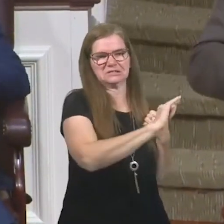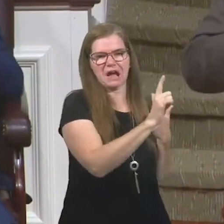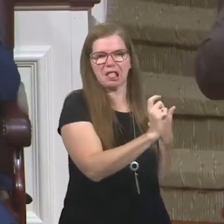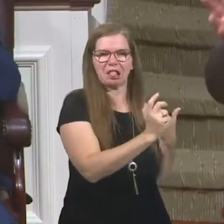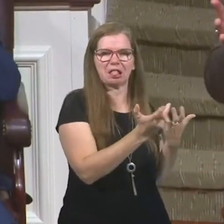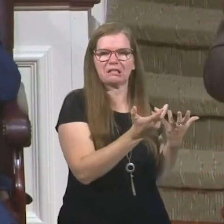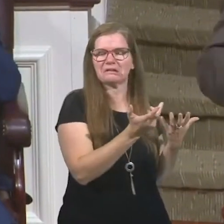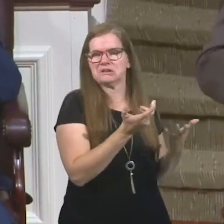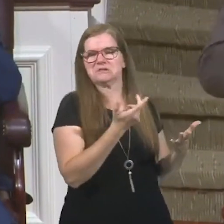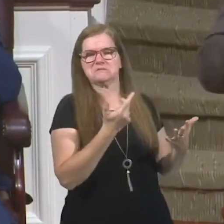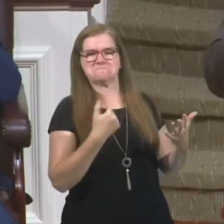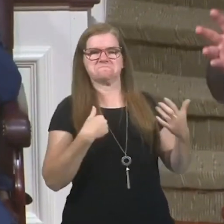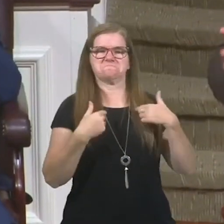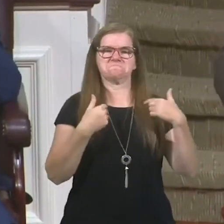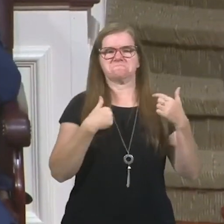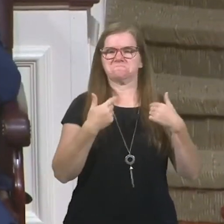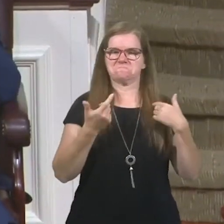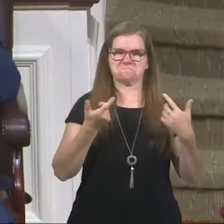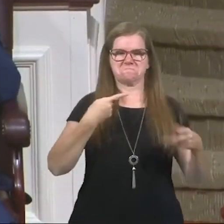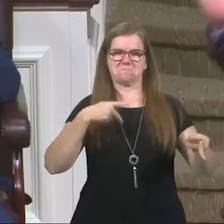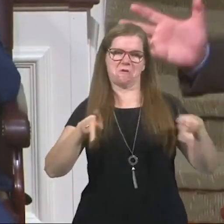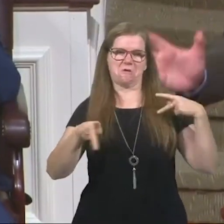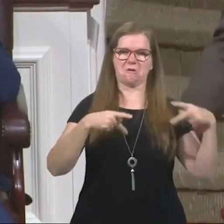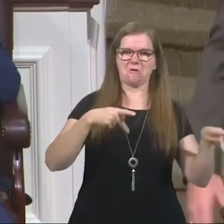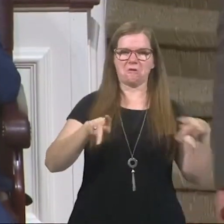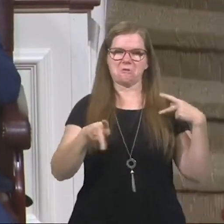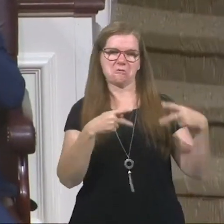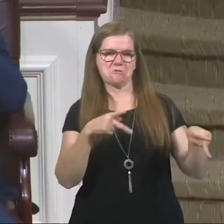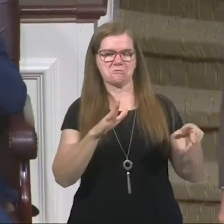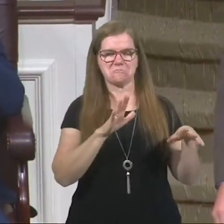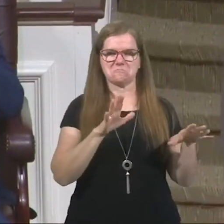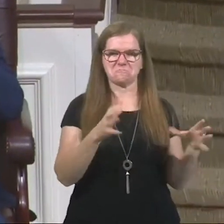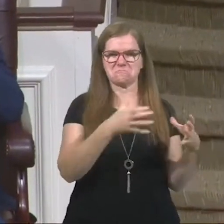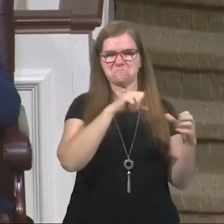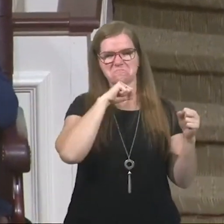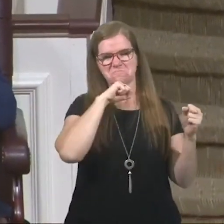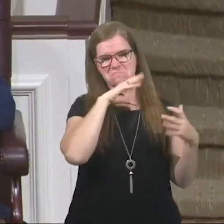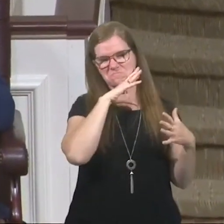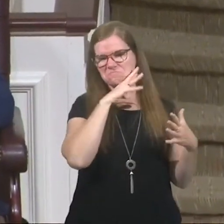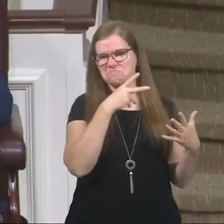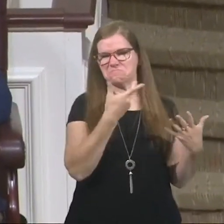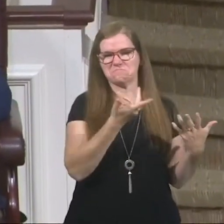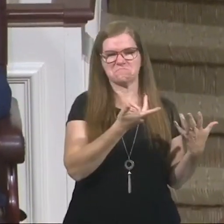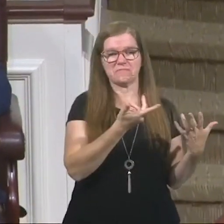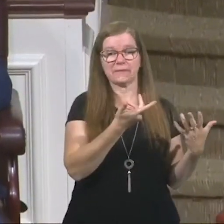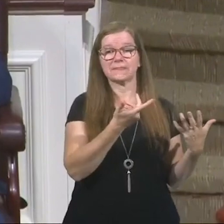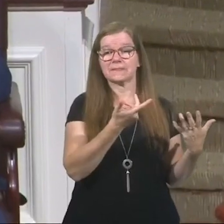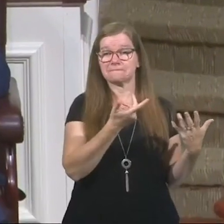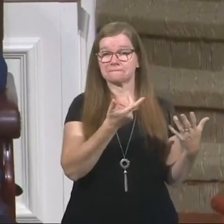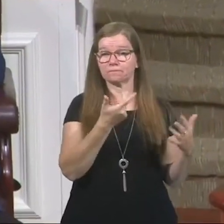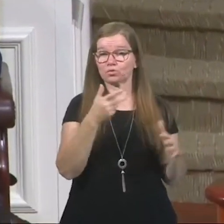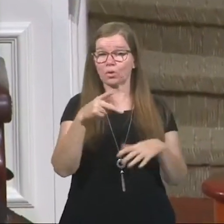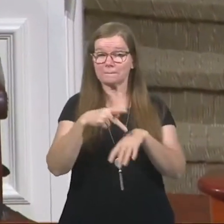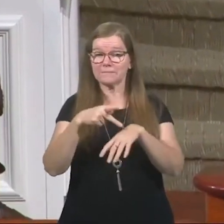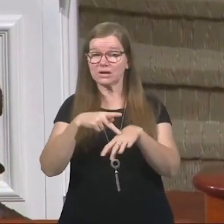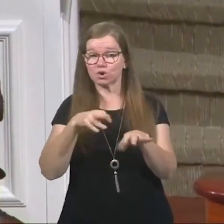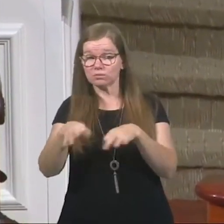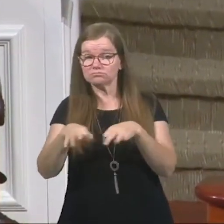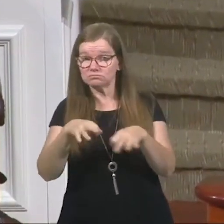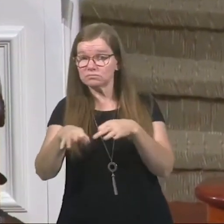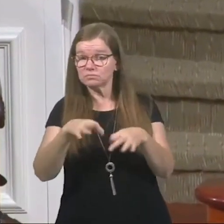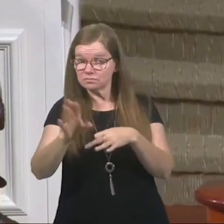It was all about them, it was all about the party, was all about the immorality. And he goes on to describe, he says, as we